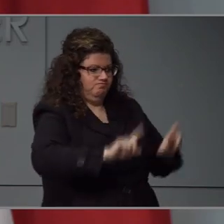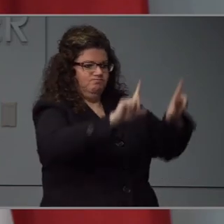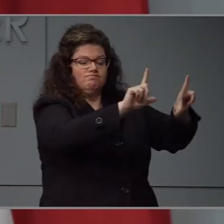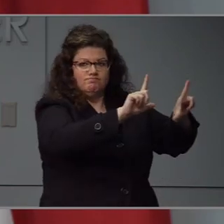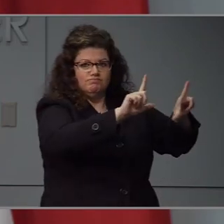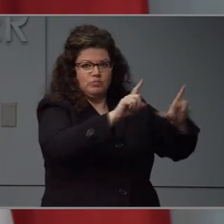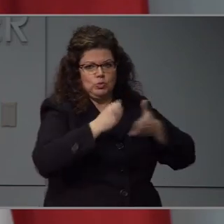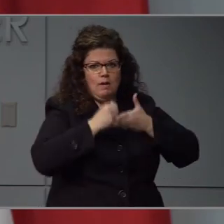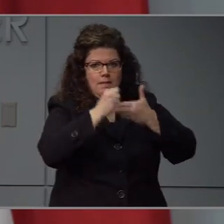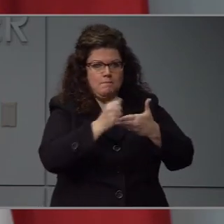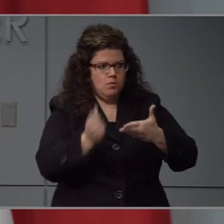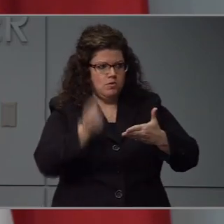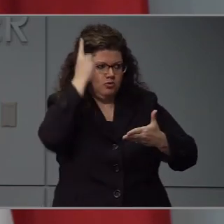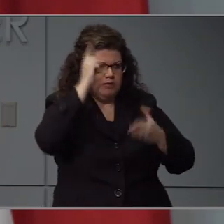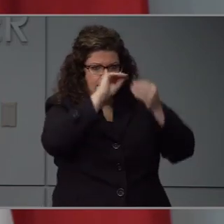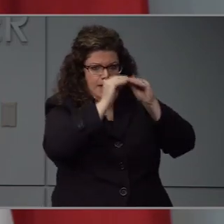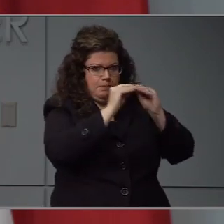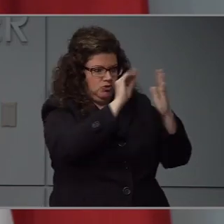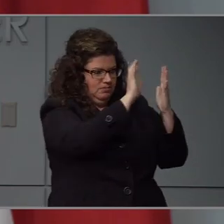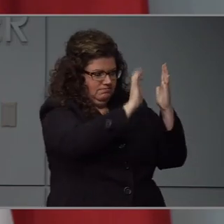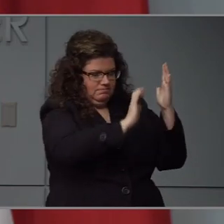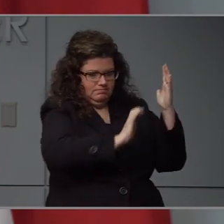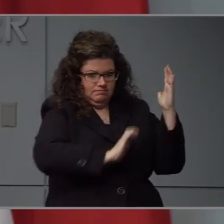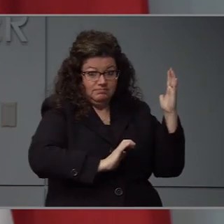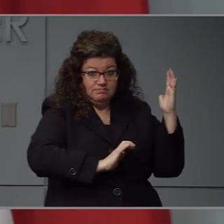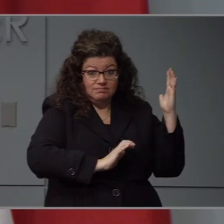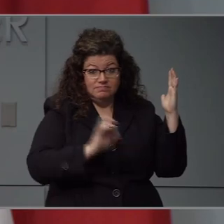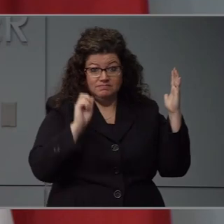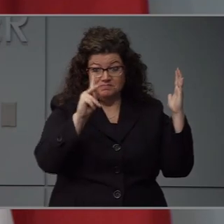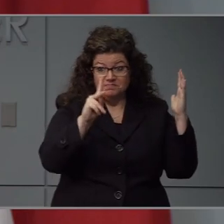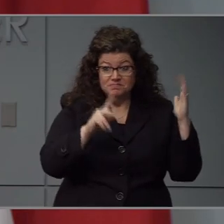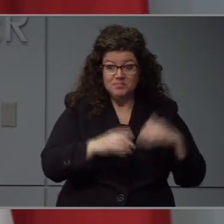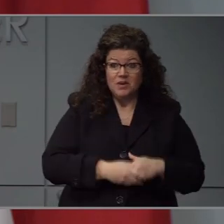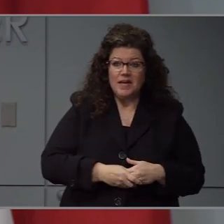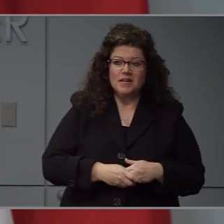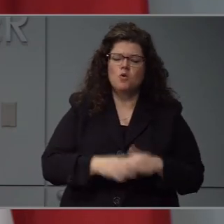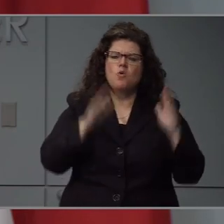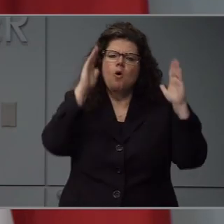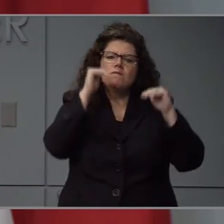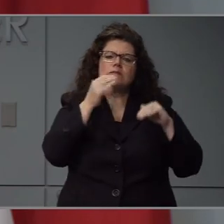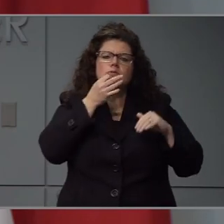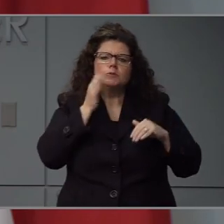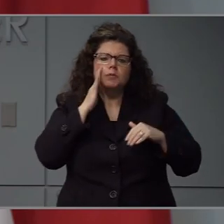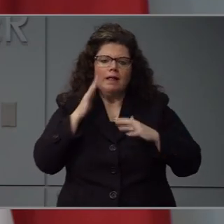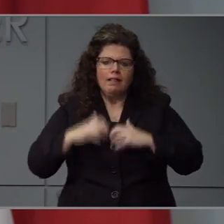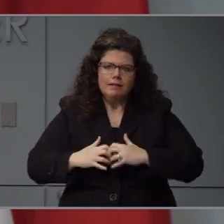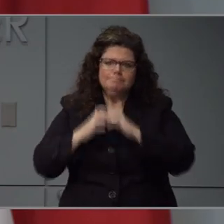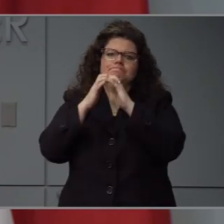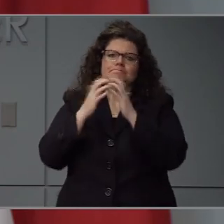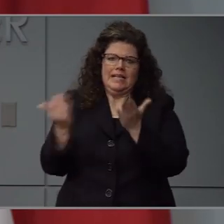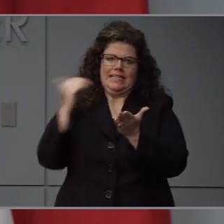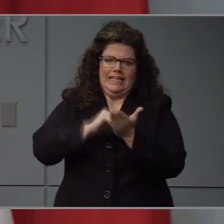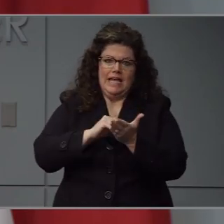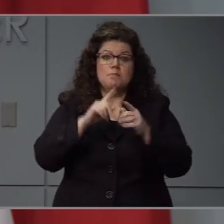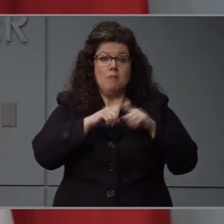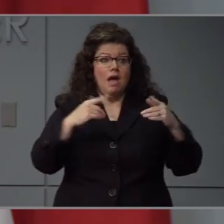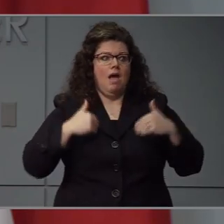measure, and we will continue to do that while we work on integrating it into the web page itself. But the data is there.